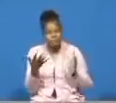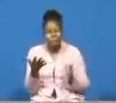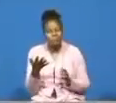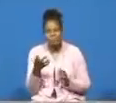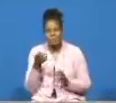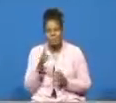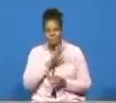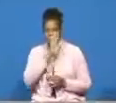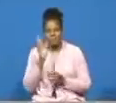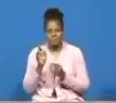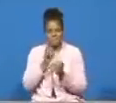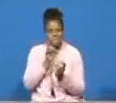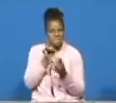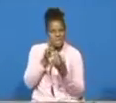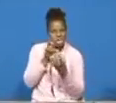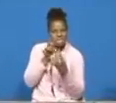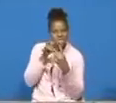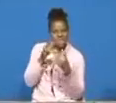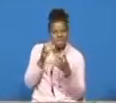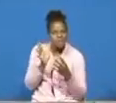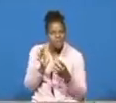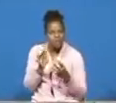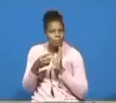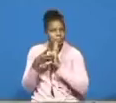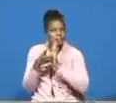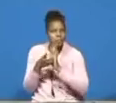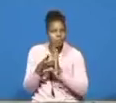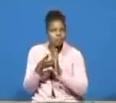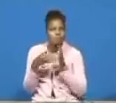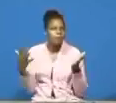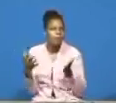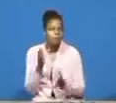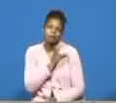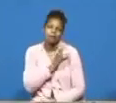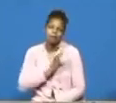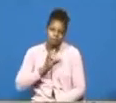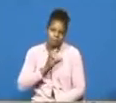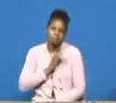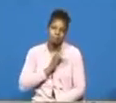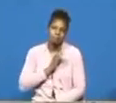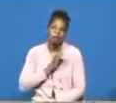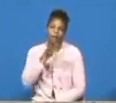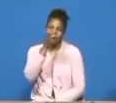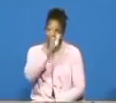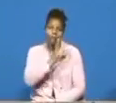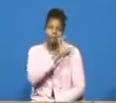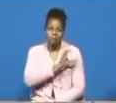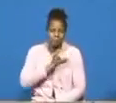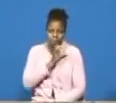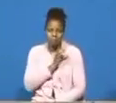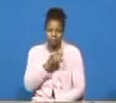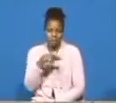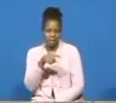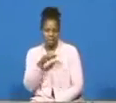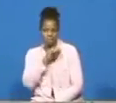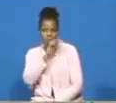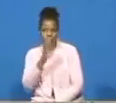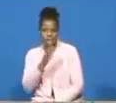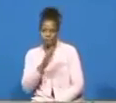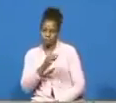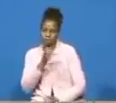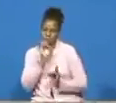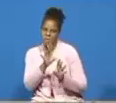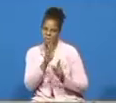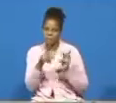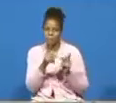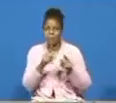sensitive but he was demonstrating the character of god he didn't hold it against the people but when the